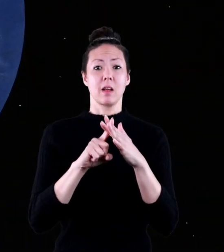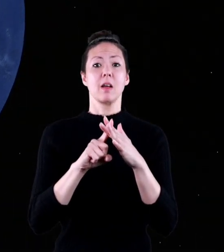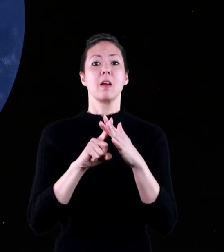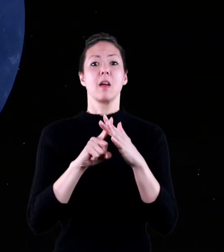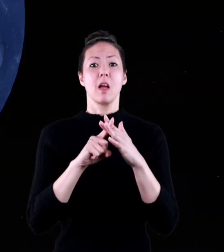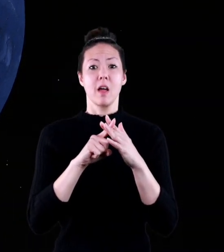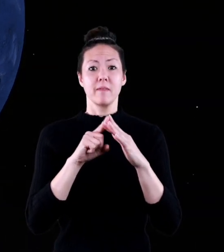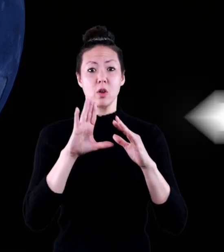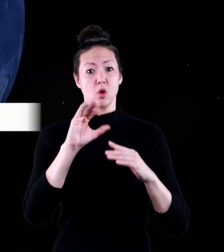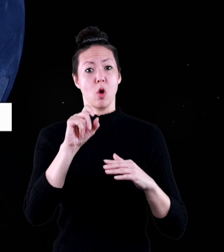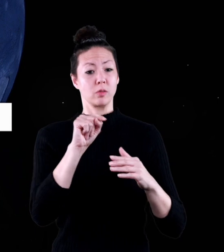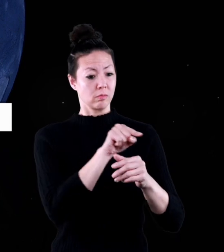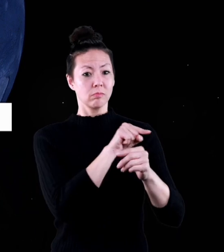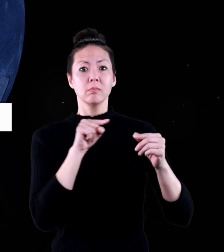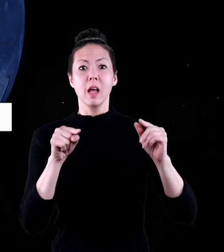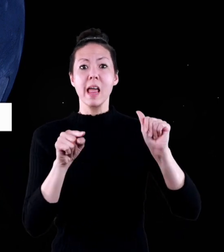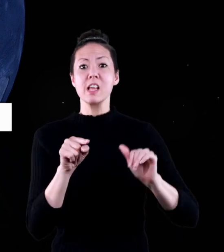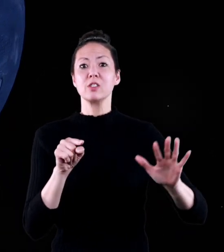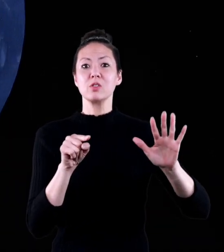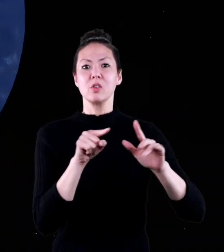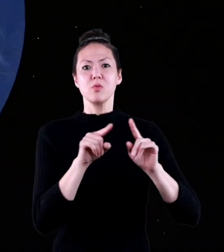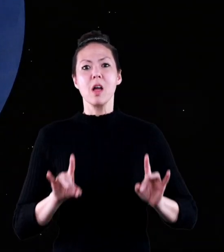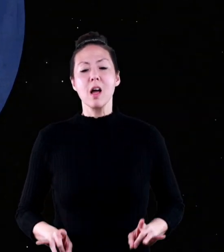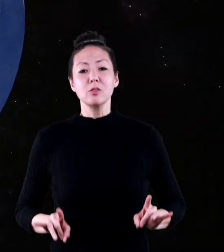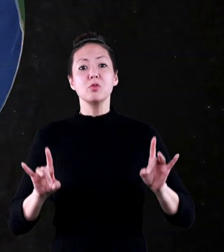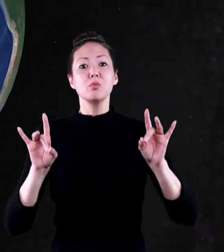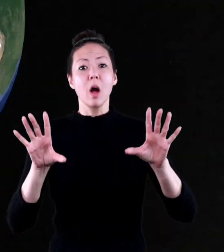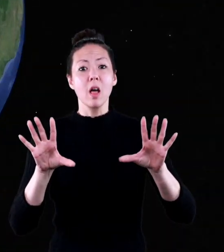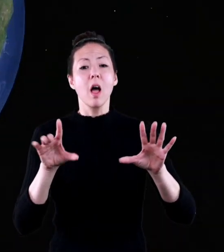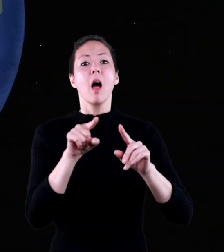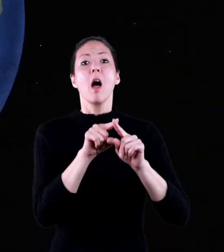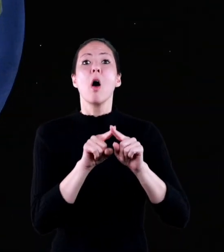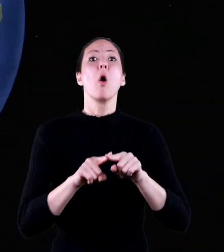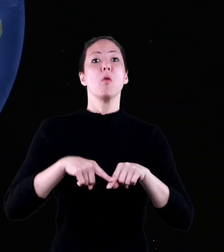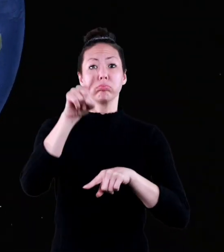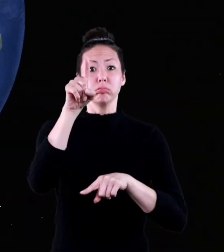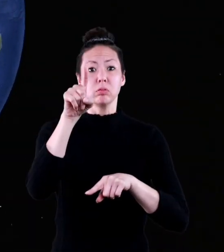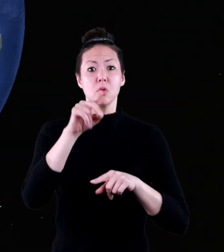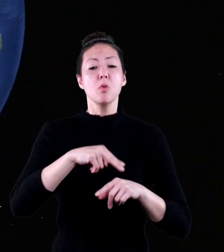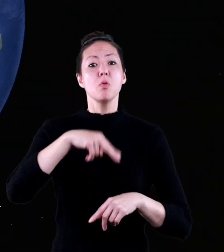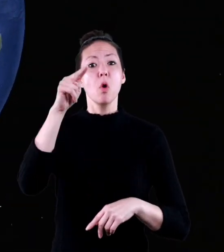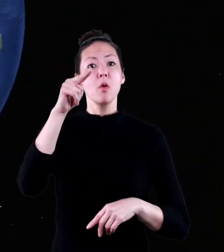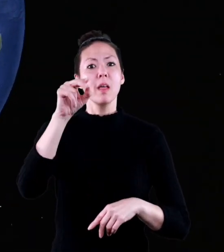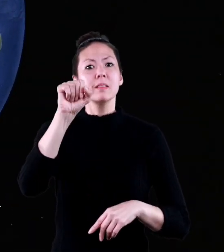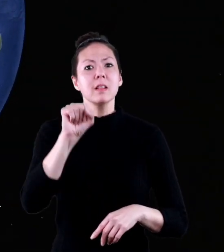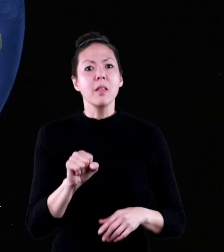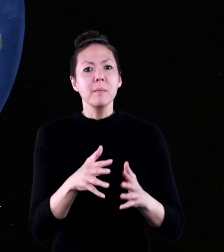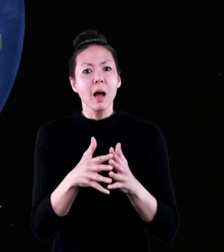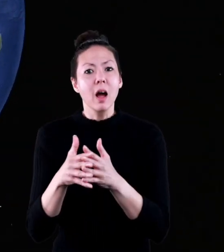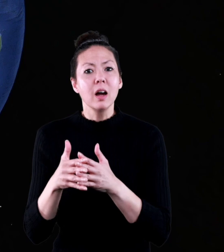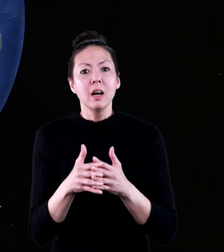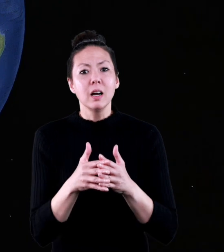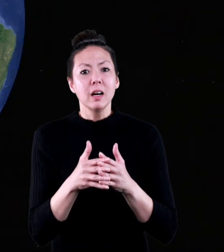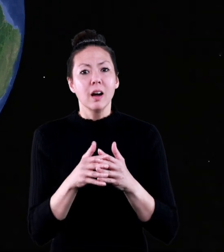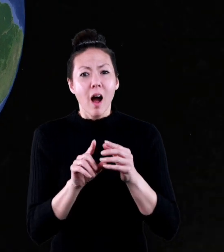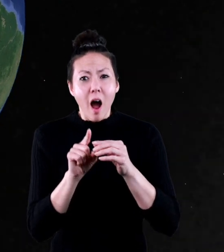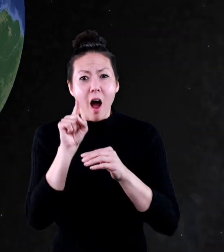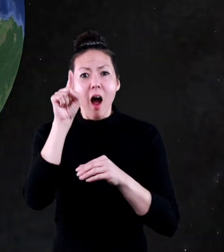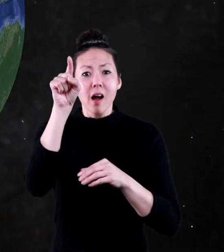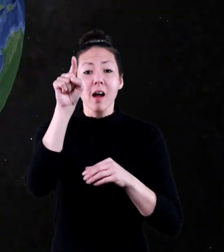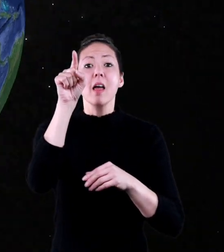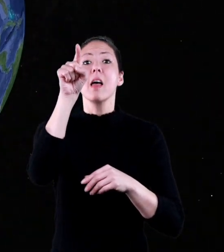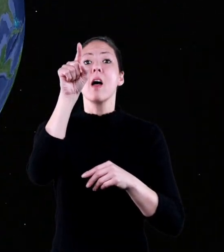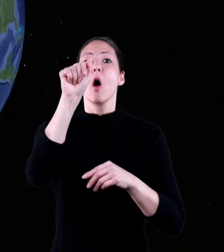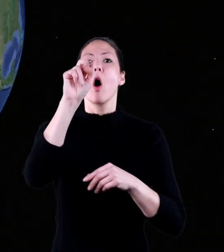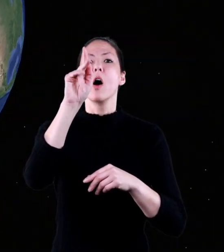Beginning from the coasts of Asia and Australia, and reaching way over to North and South America, and then up to the